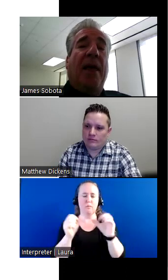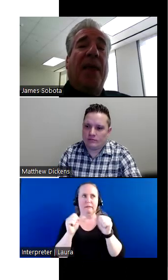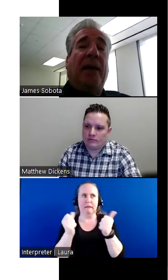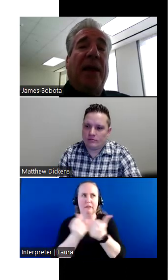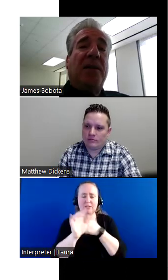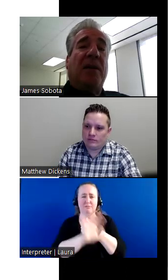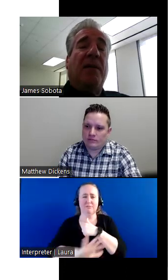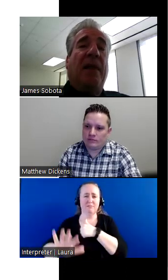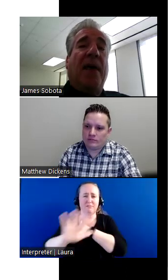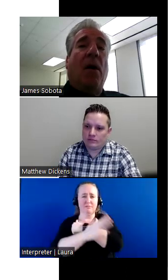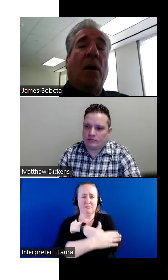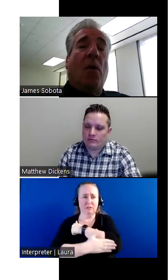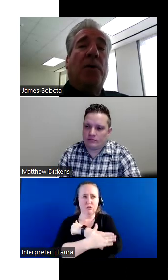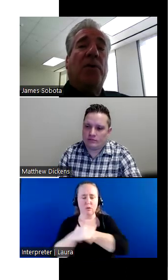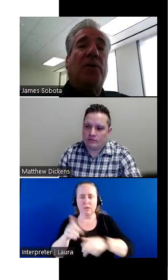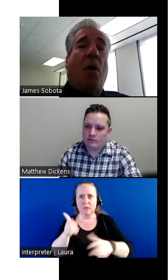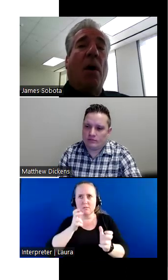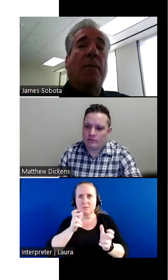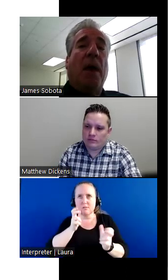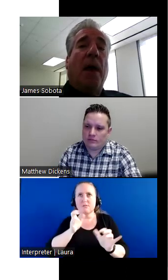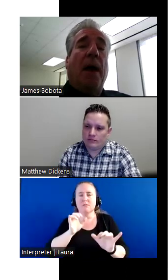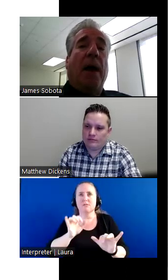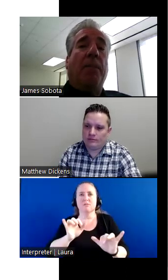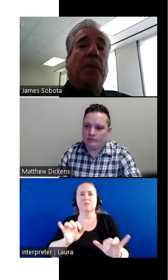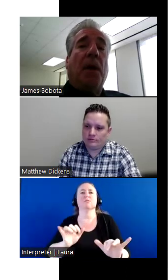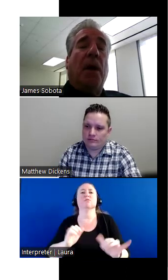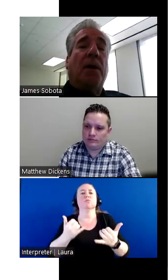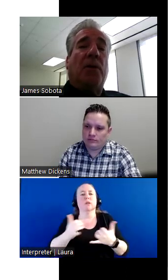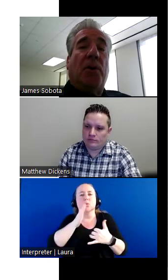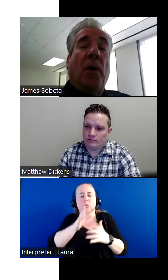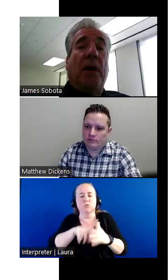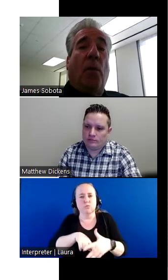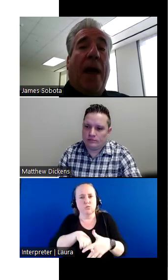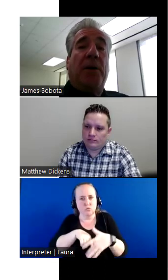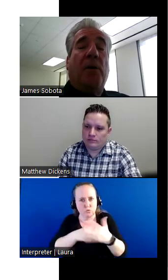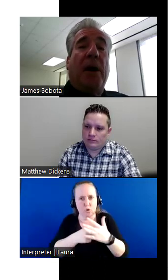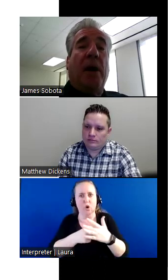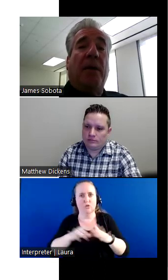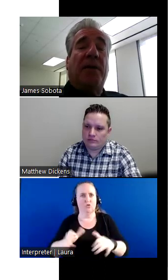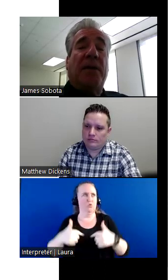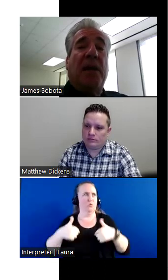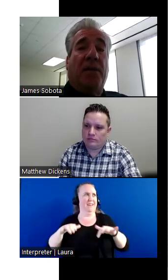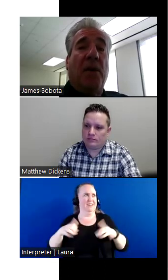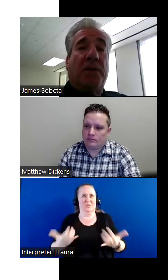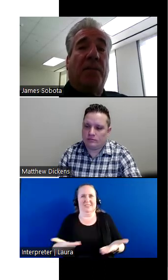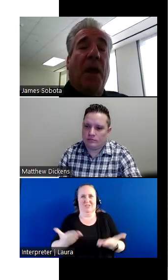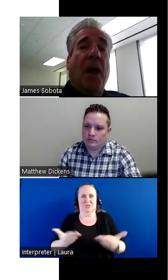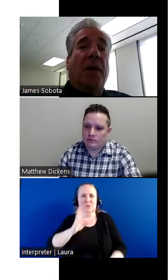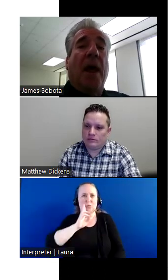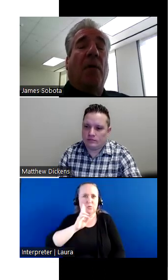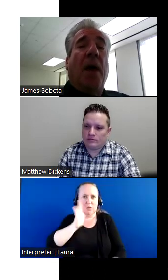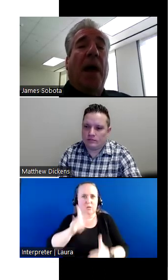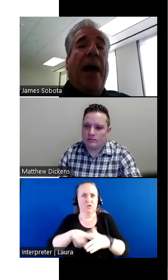and they listen and they are going to start, um, start doing what I do here in the city of Houston.